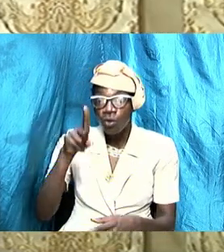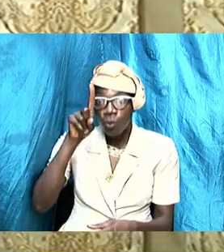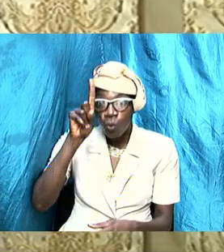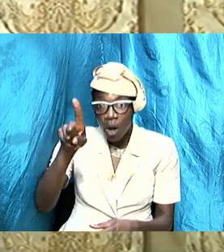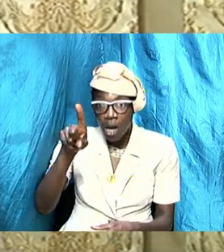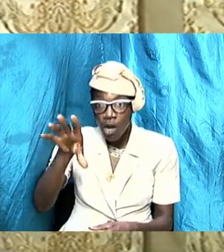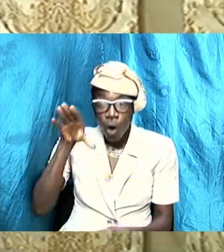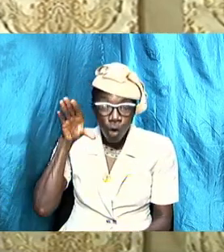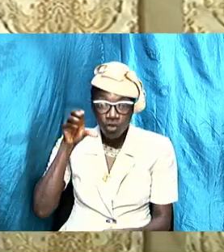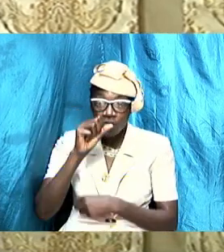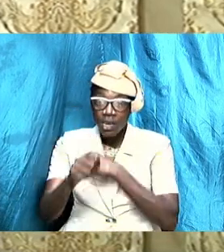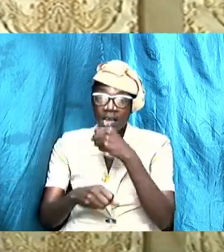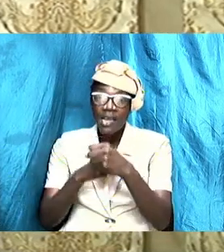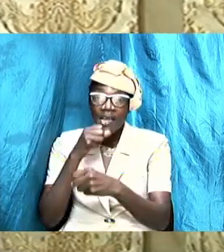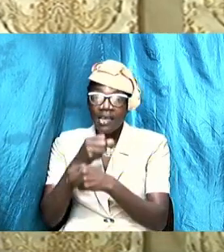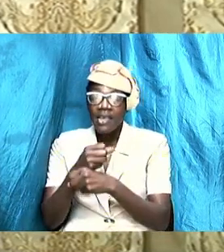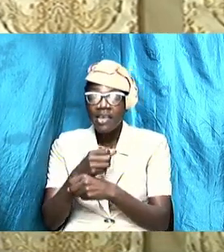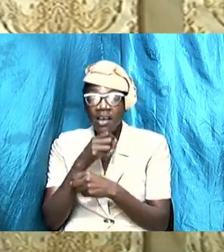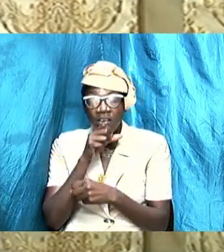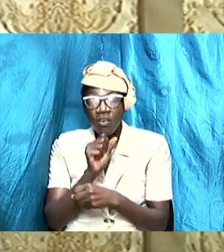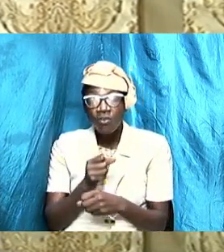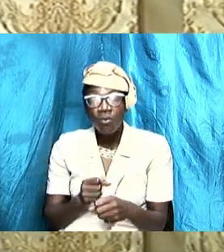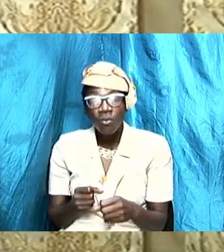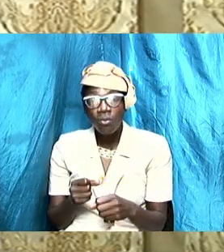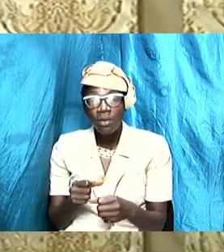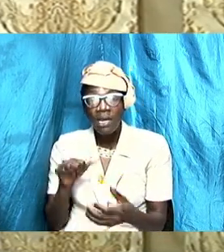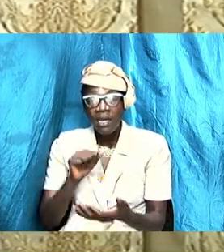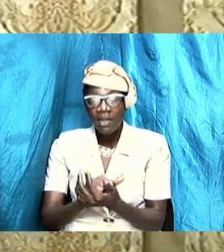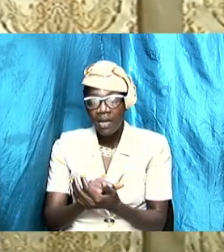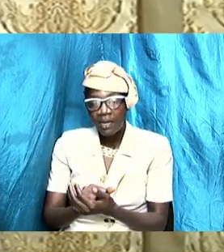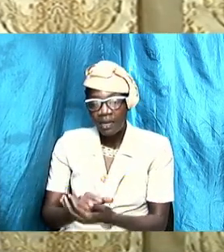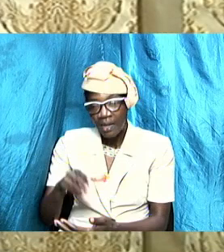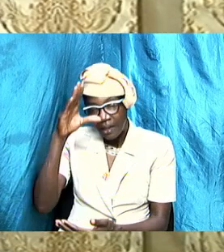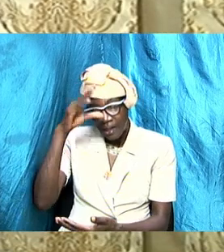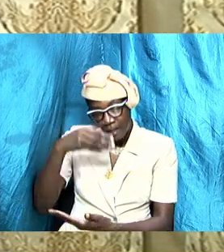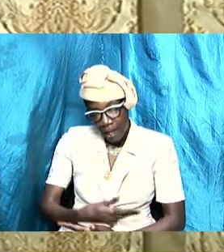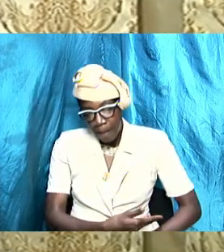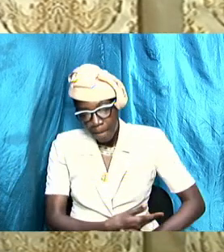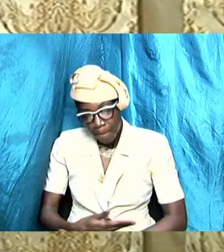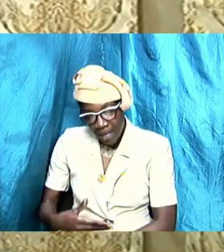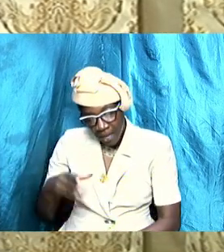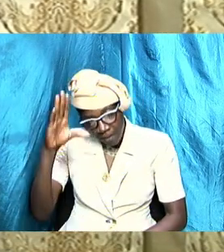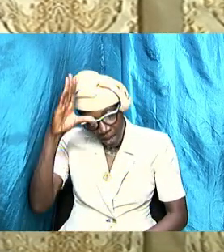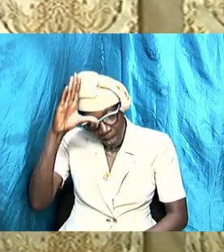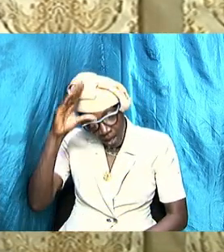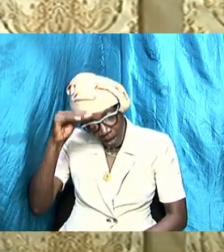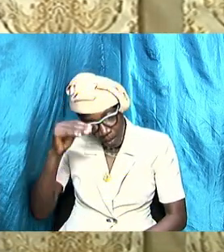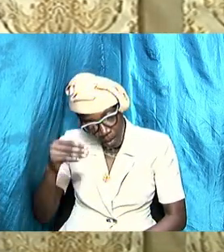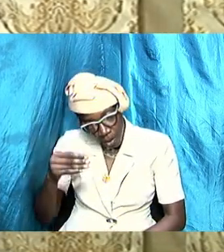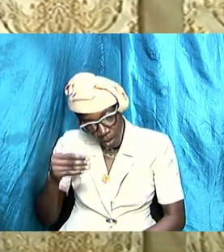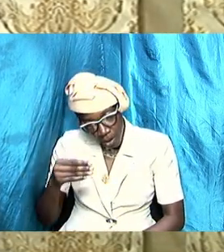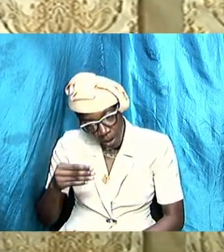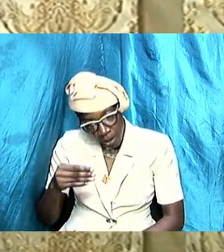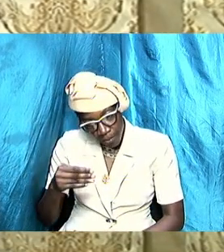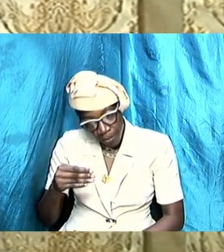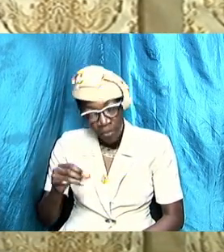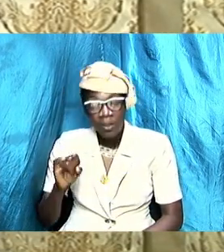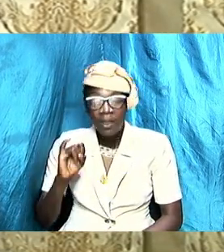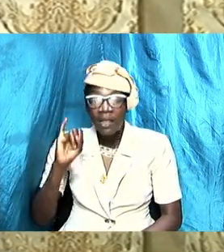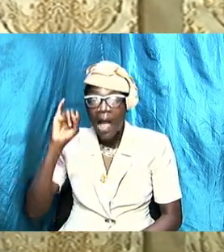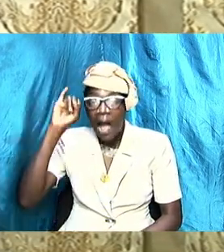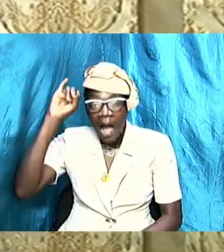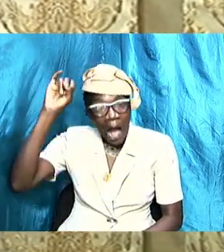that that baby boy, Isaac, came and